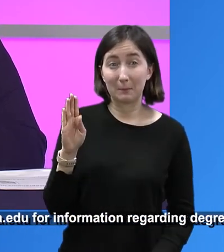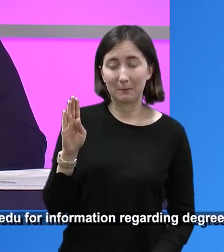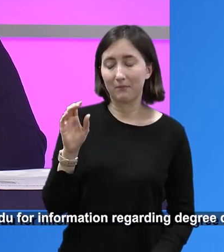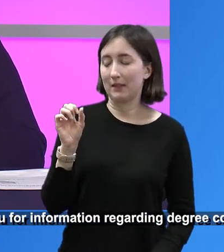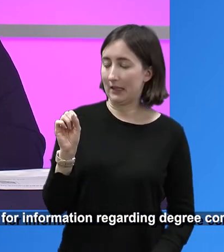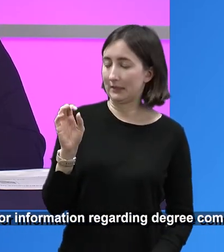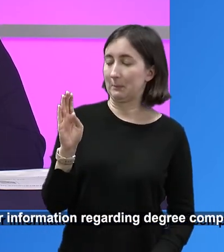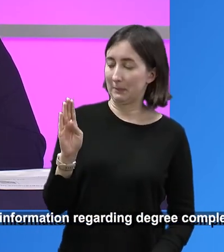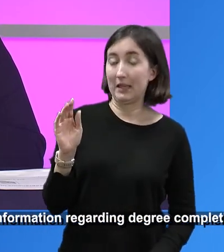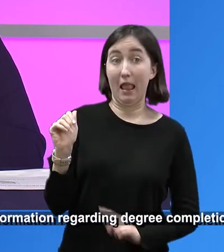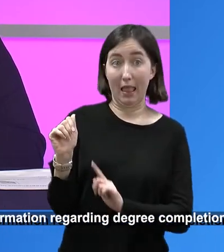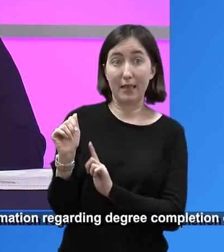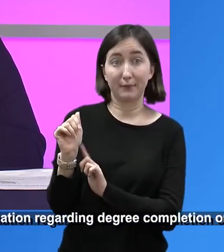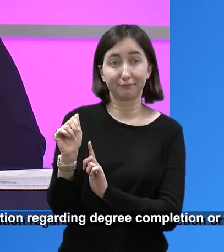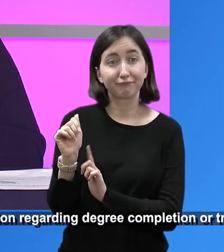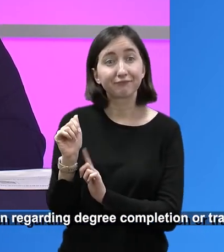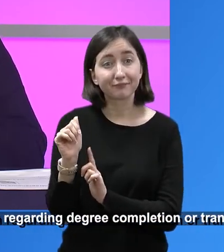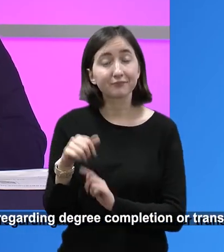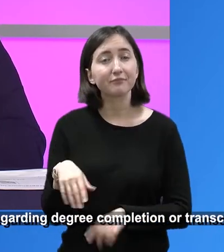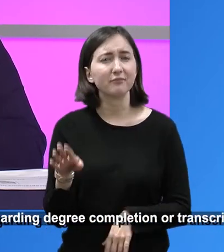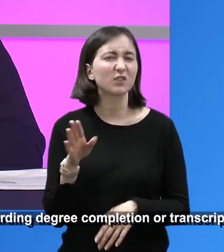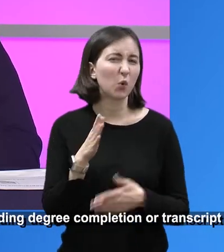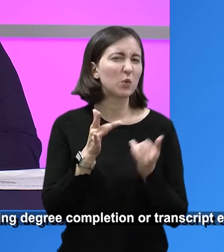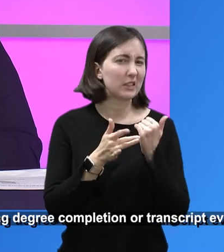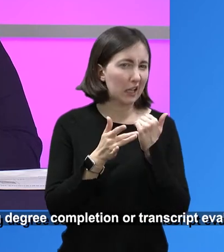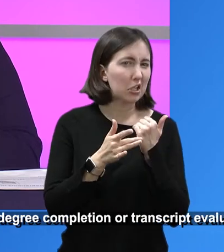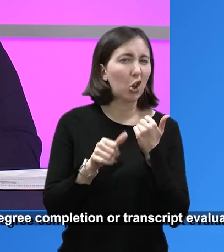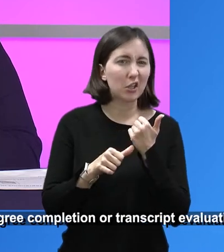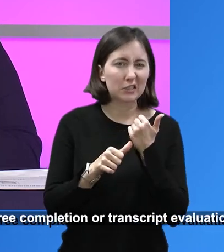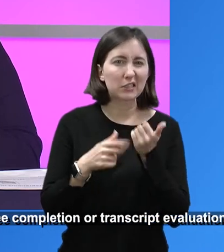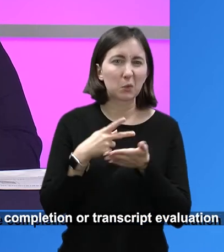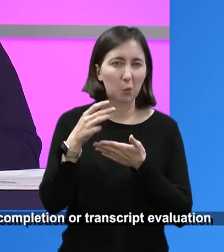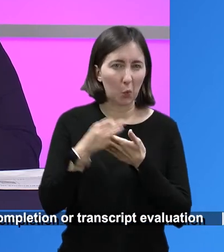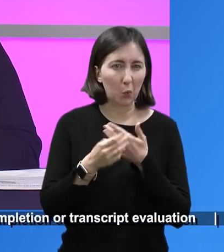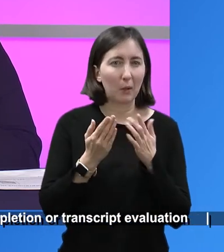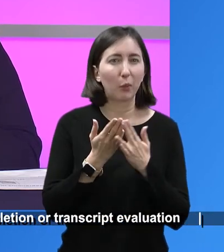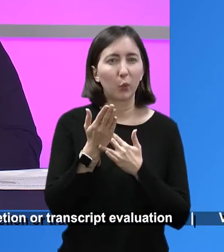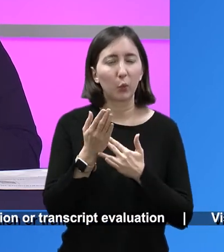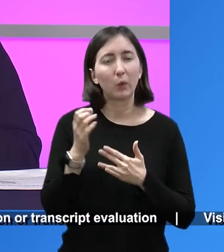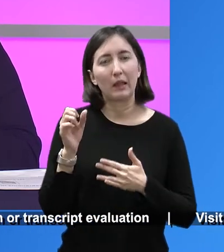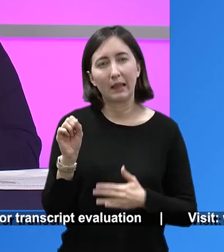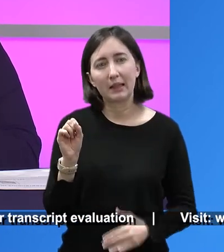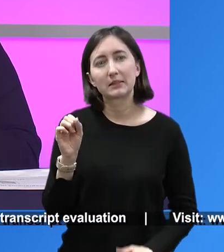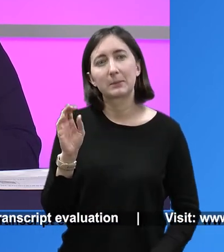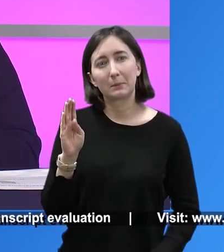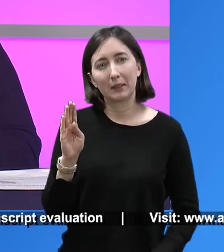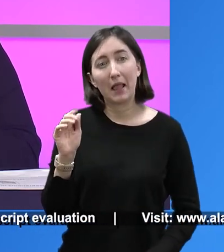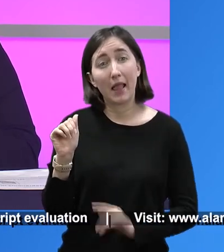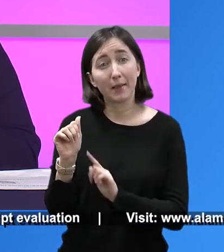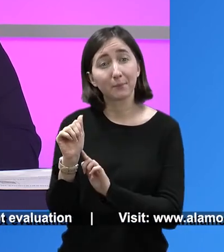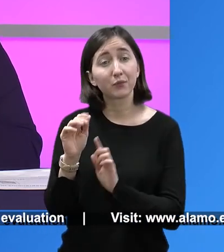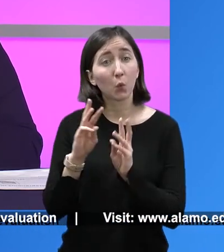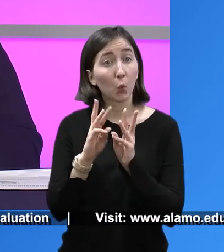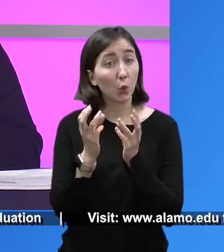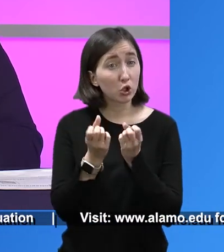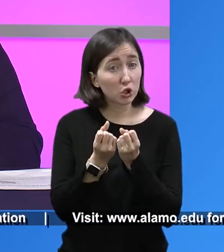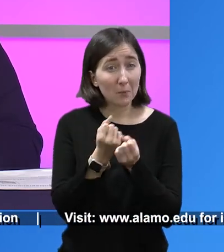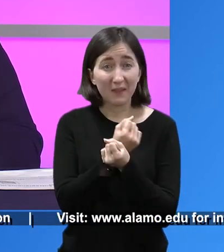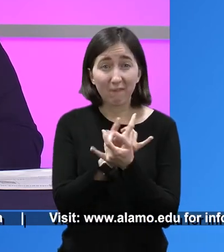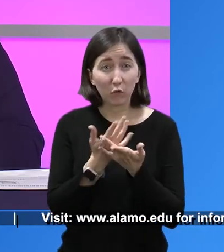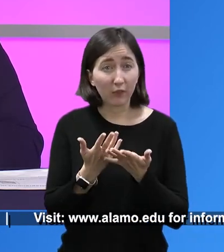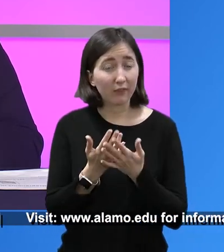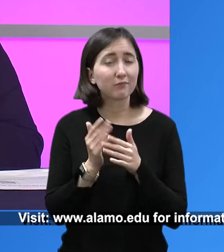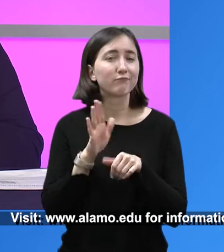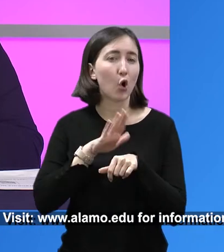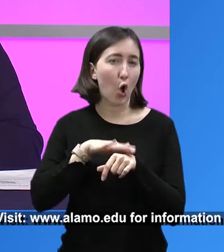SBA. So it is a technical assistance program through the SBA. But the workshops and all